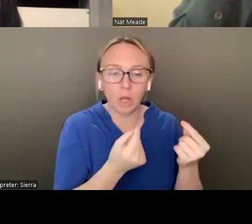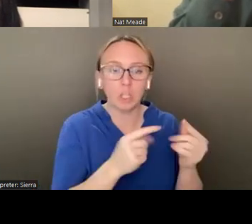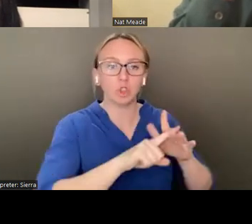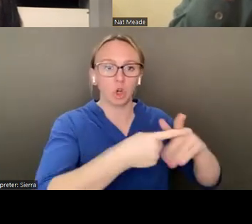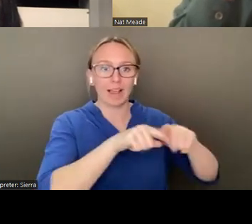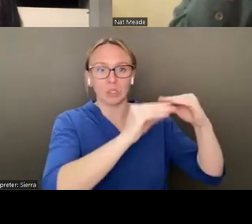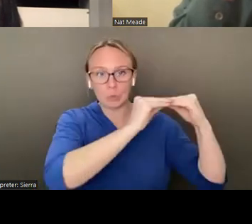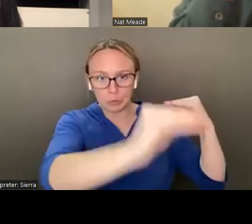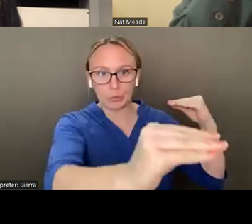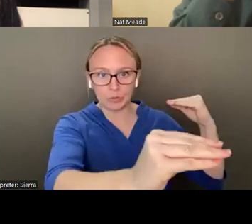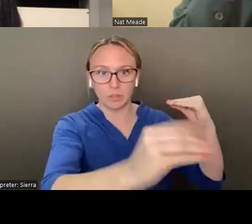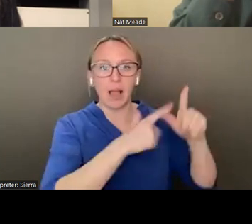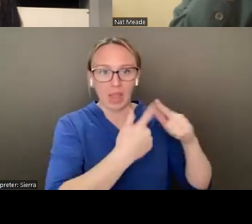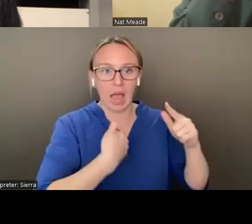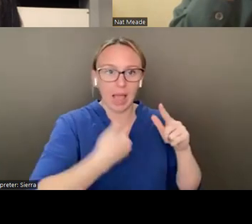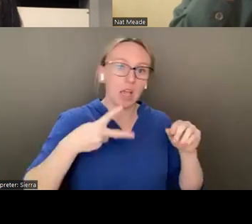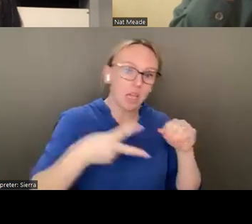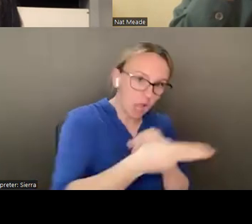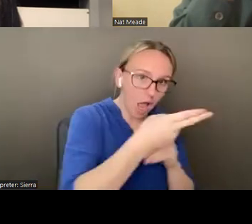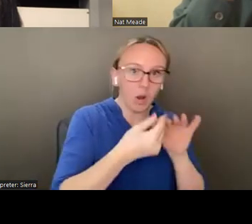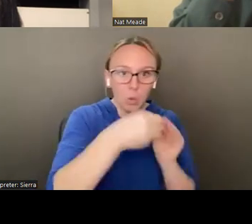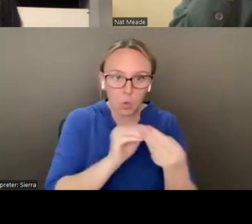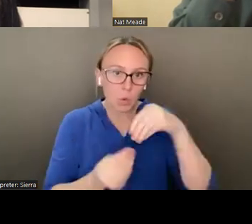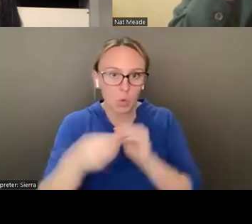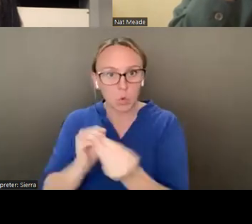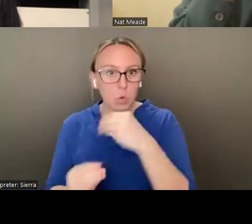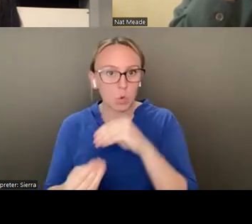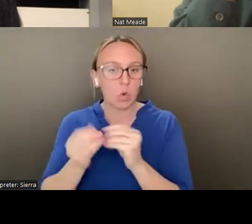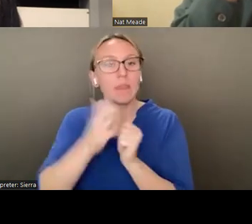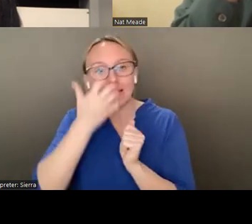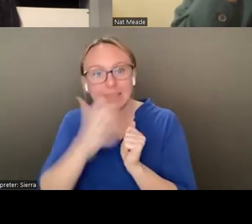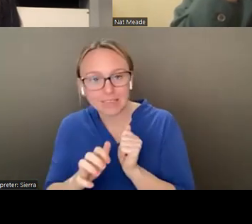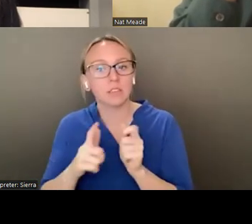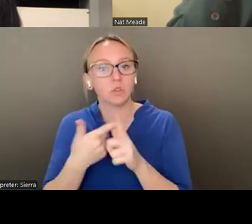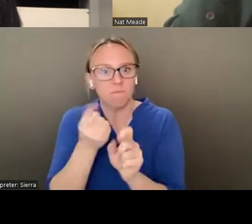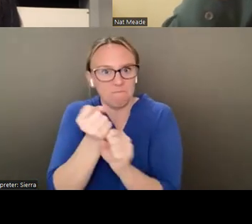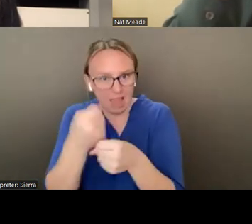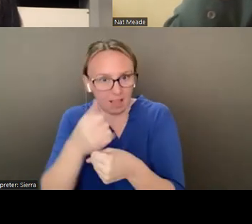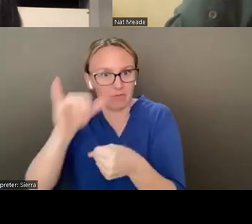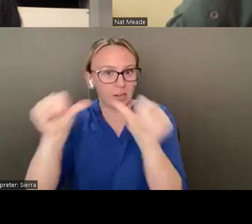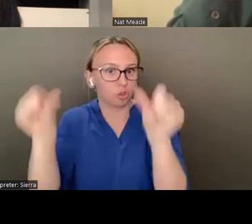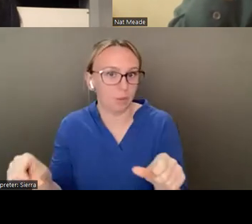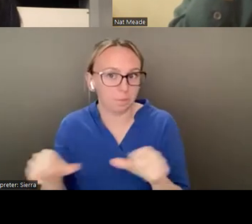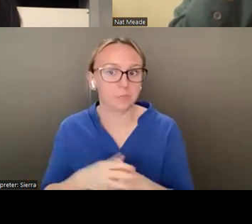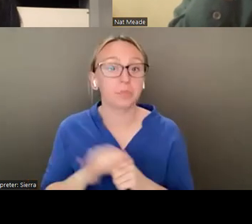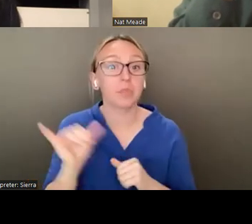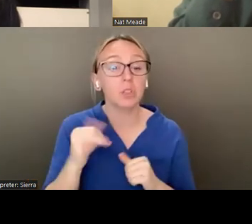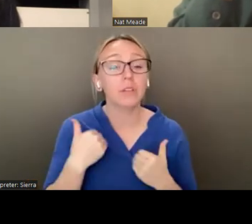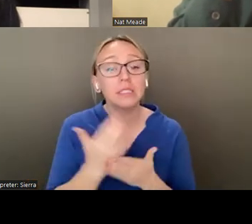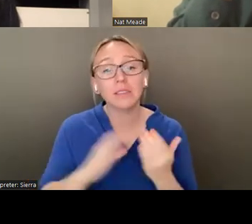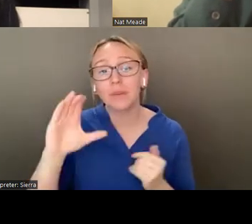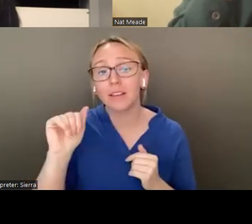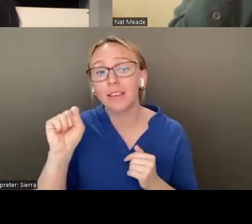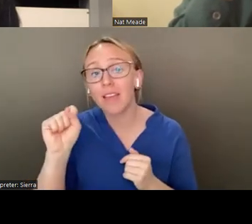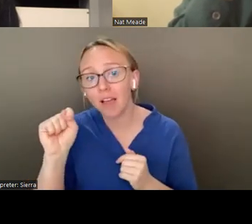and I put it together with heat to make a form like this. It's also got some cast elements, so it's got